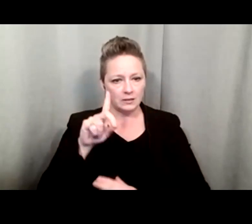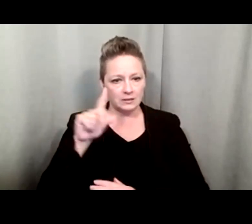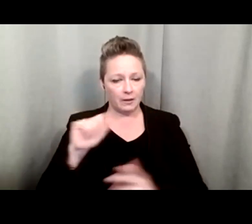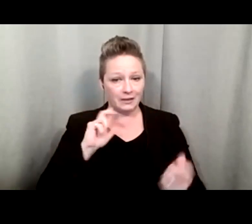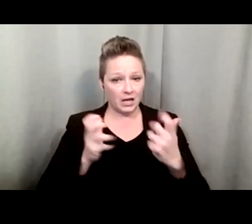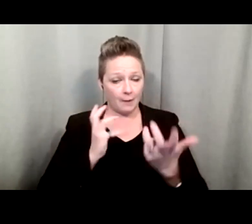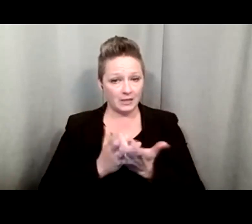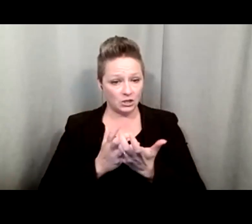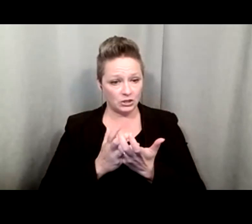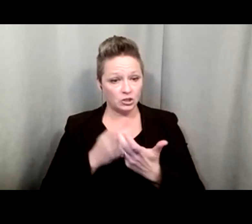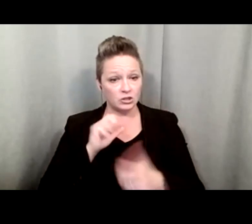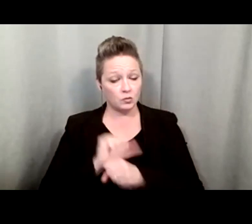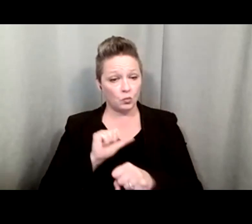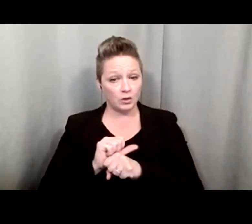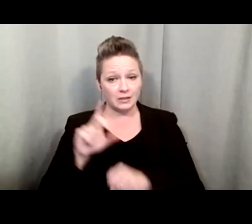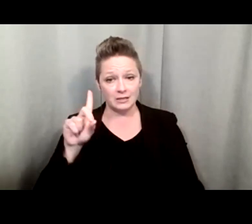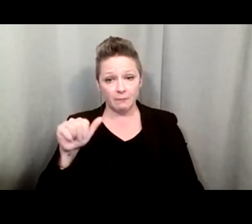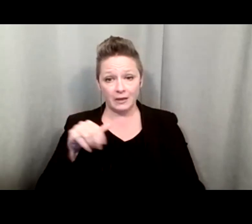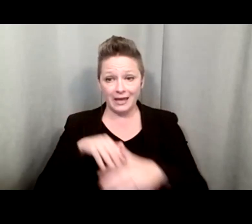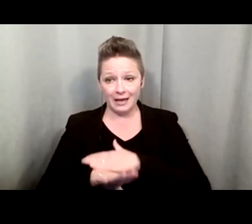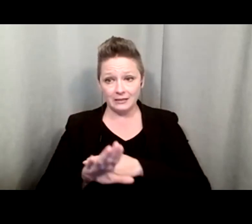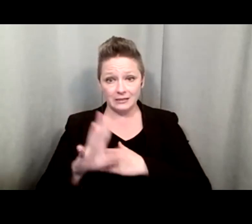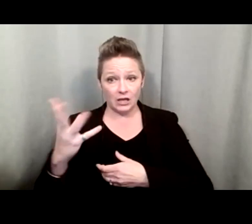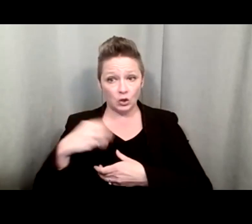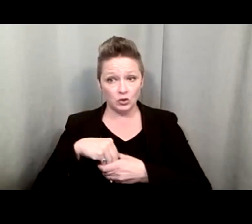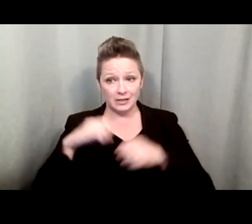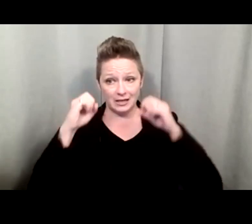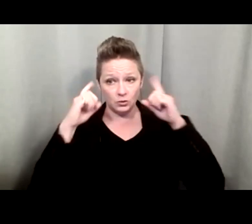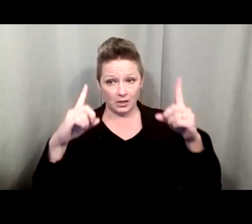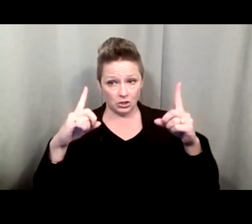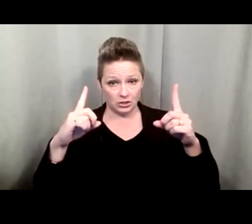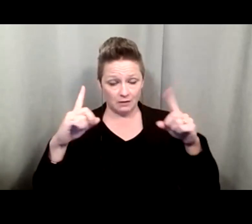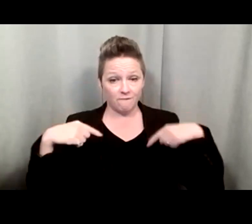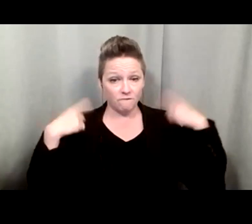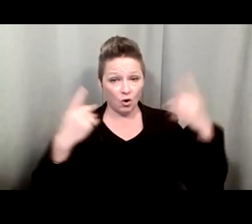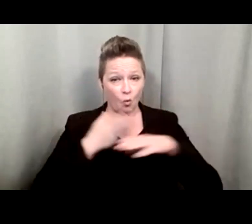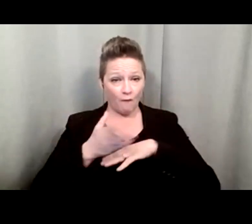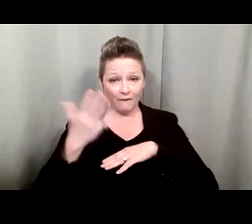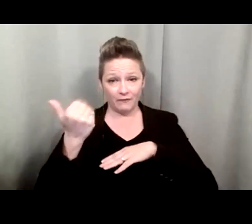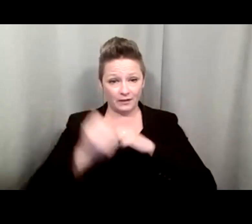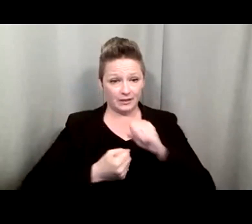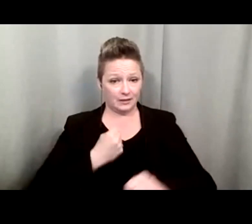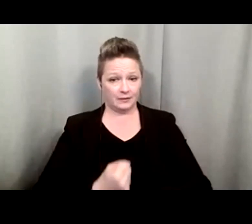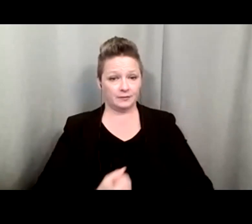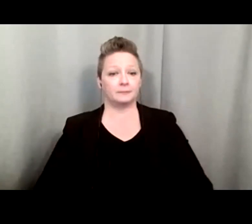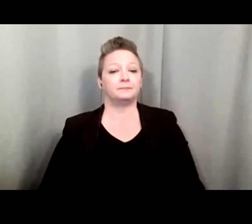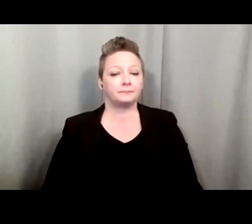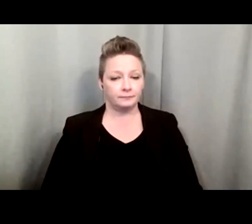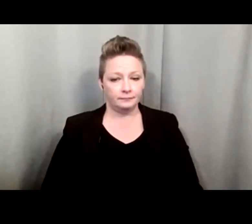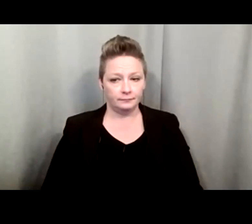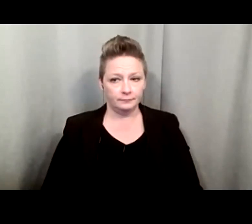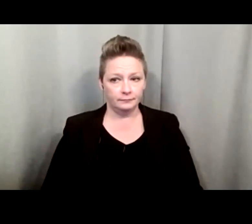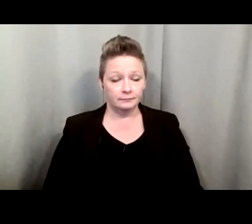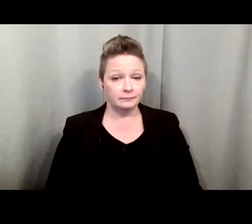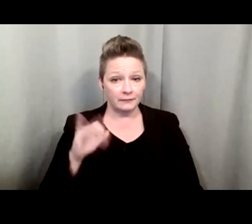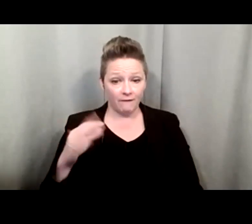And she has worked in the field of disability access, inclusion, and education for over 15 years. If you